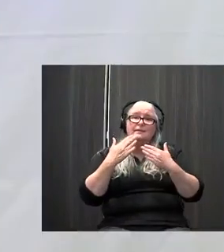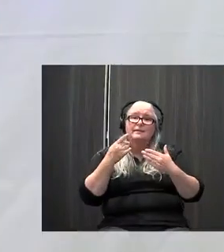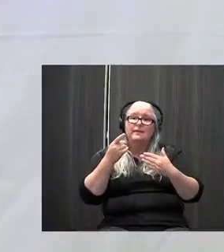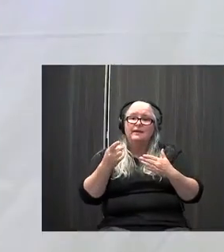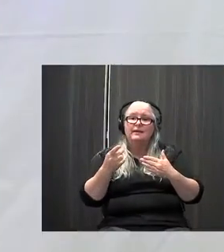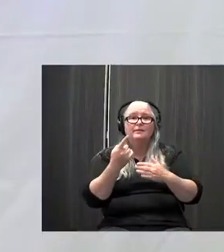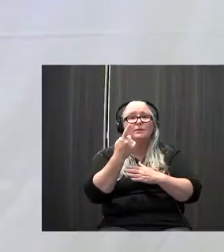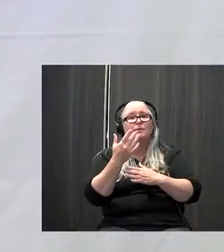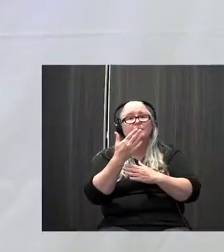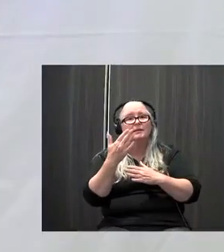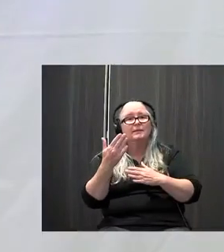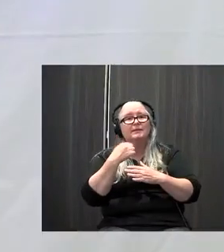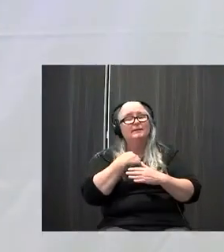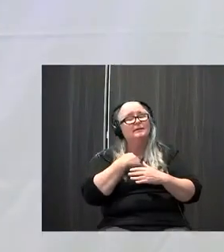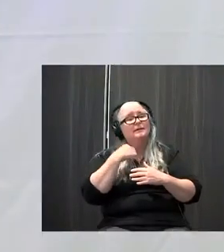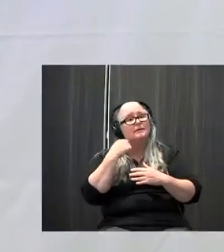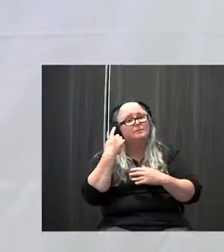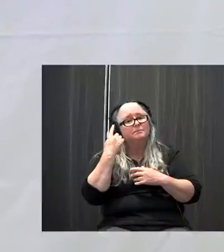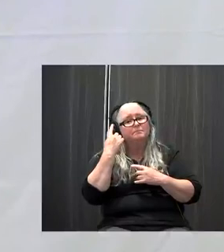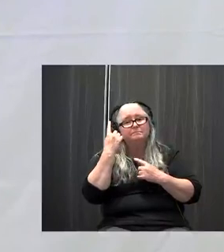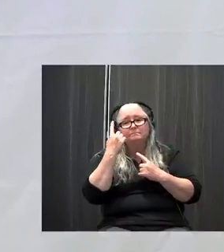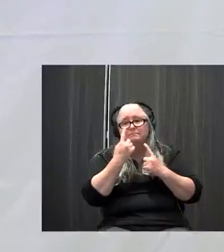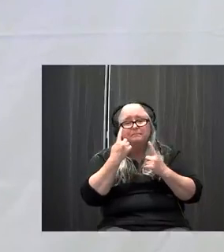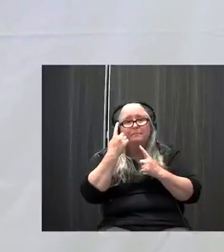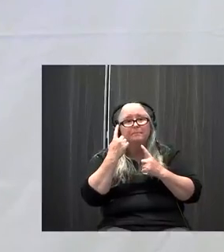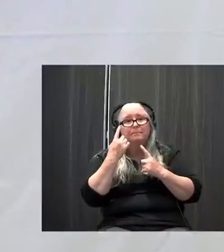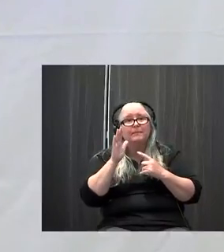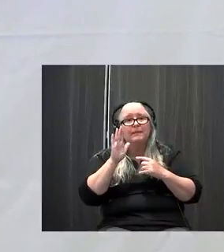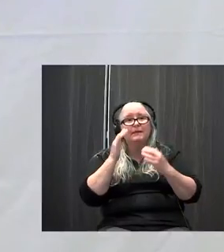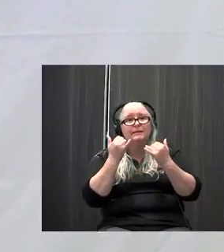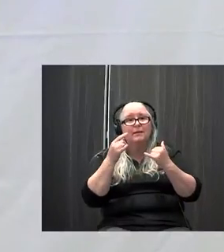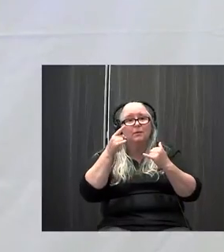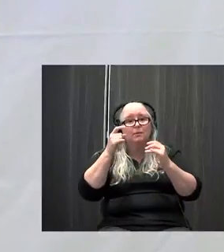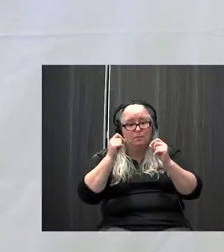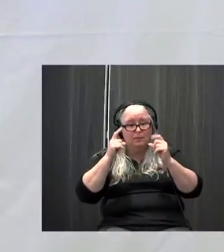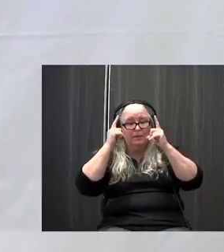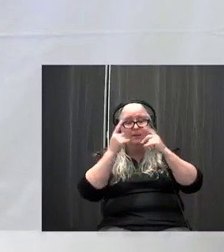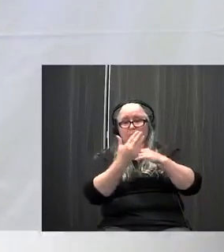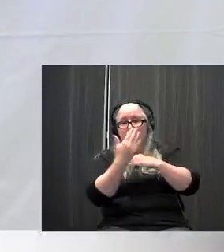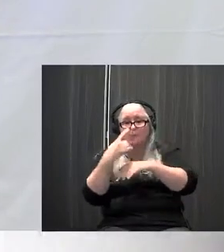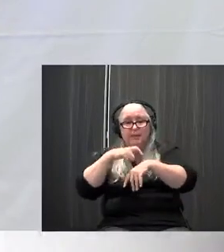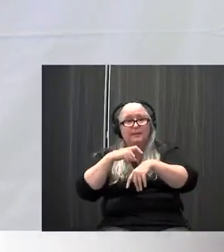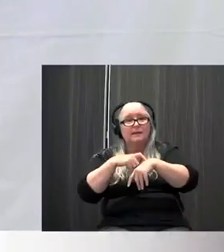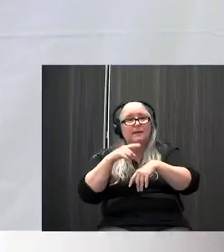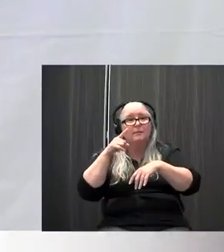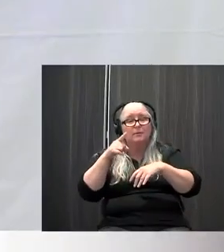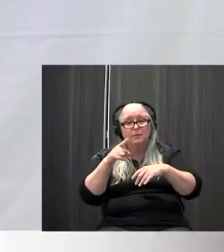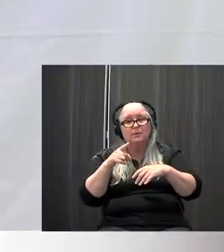One of the things that makes me a little curious is, so your regimen is now when you wake up in the morning and you set aside a little time for this.